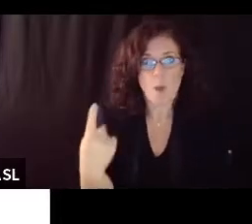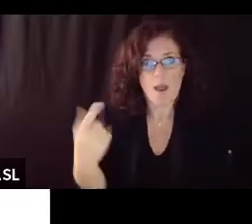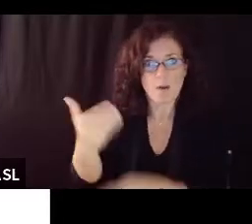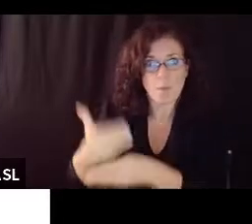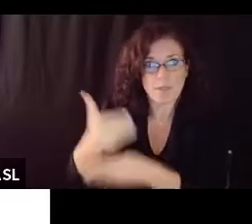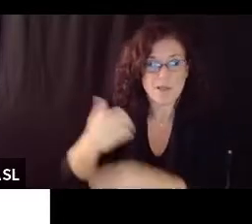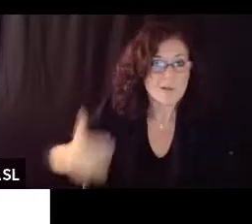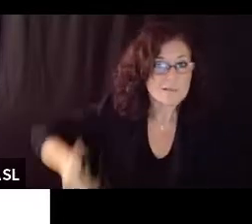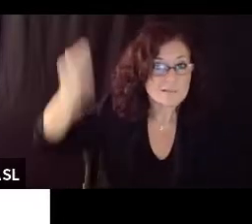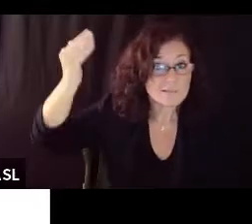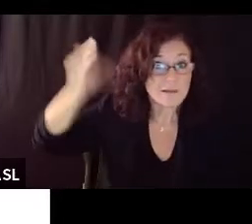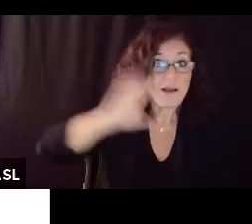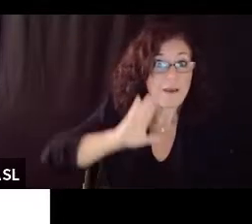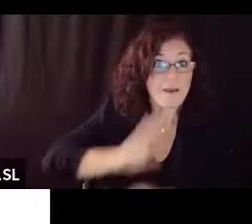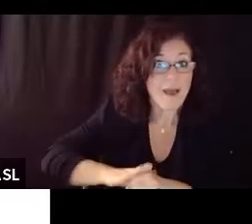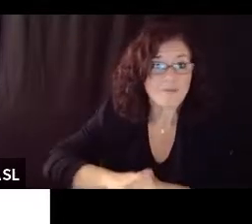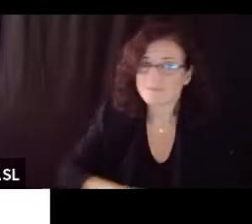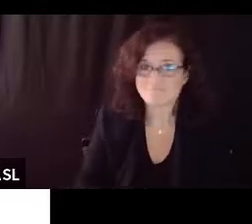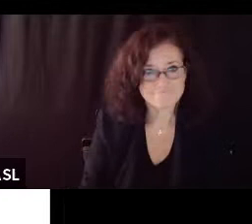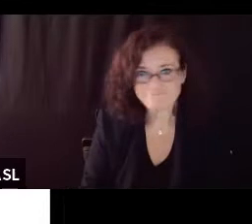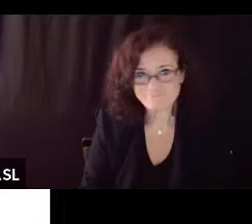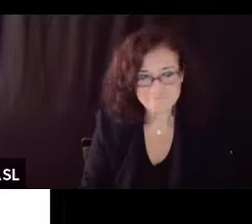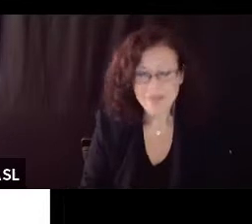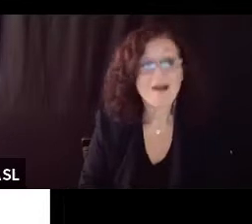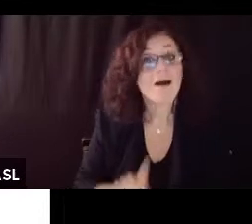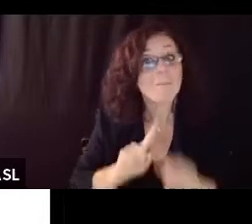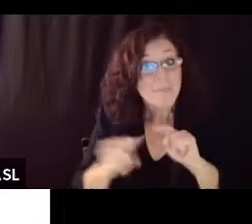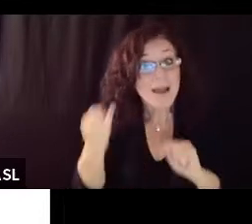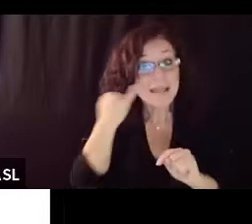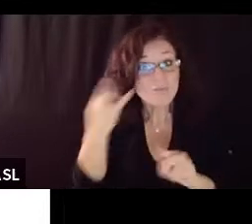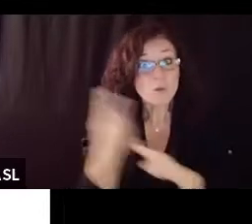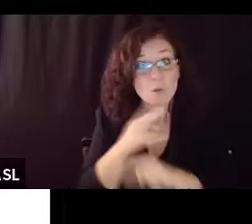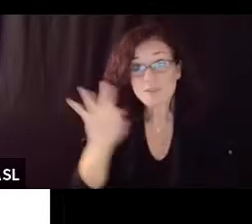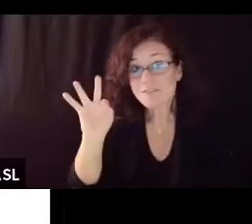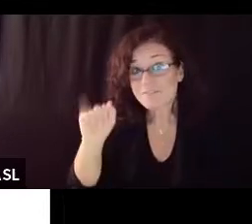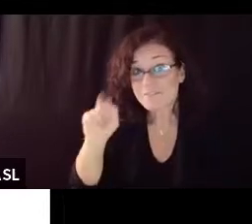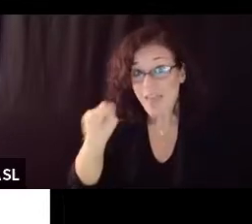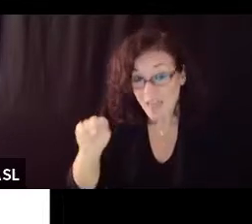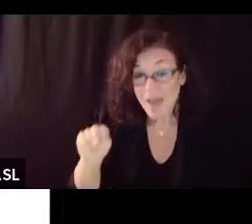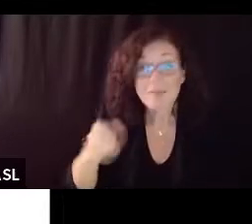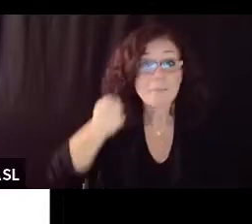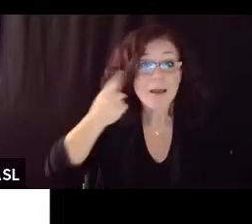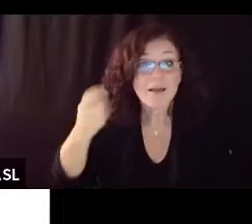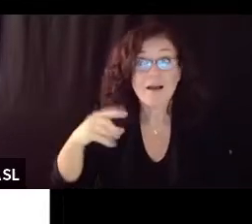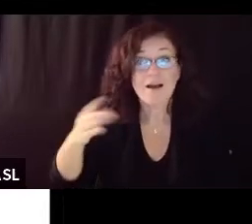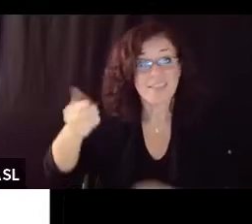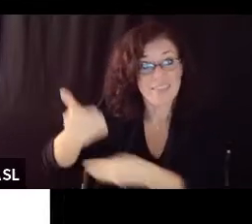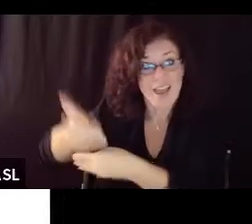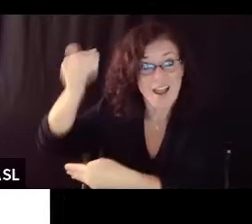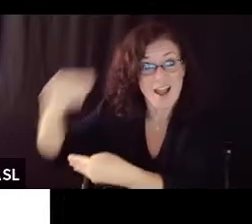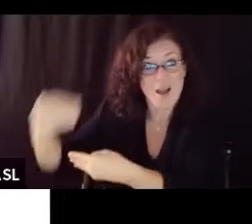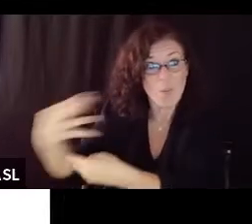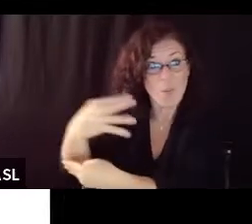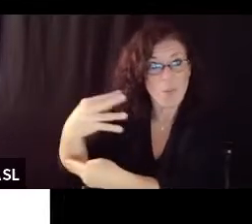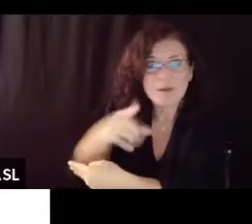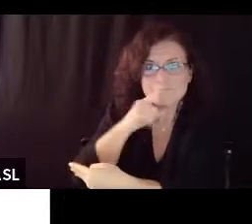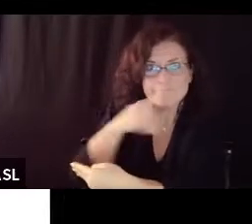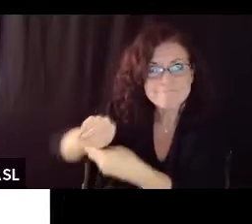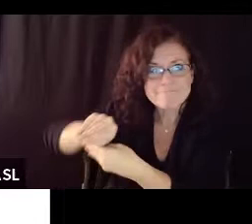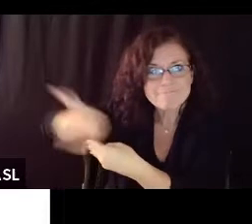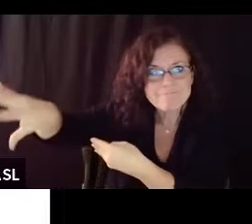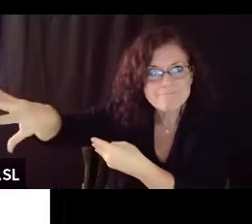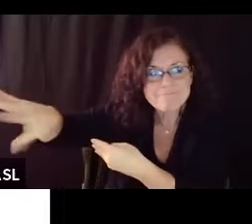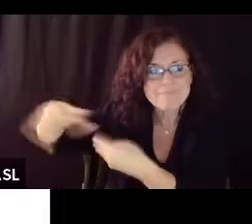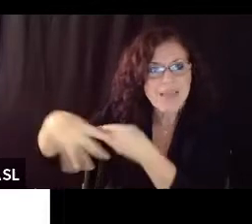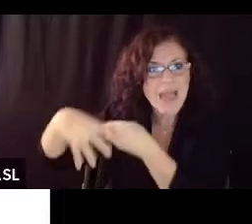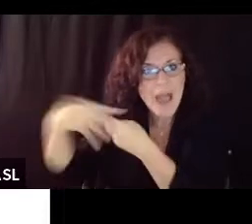in one of the windows or in the door facing outwards and we want the fan facing out so that we're not mixing the room so we're not mixing around virus